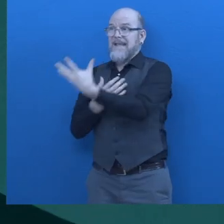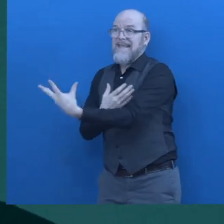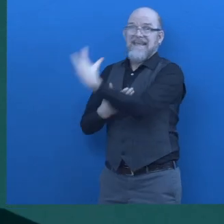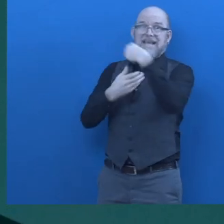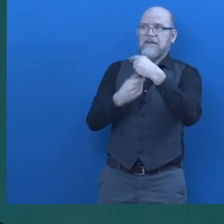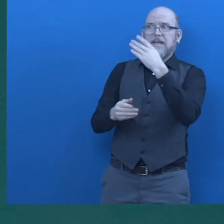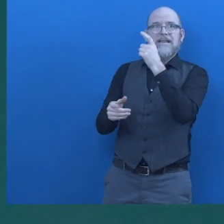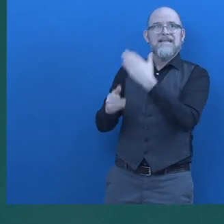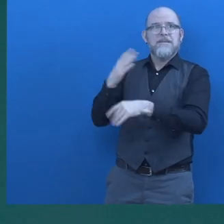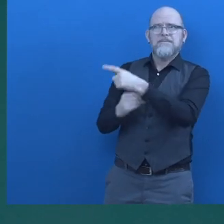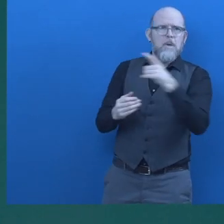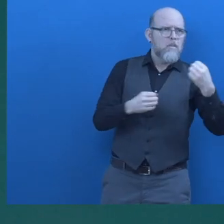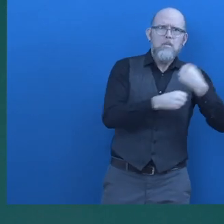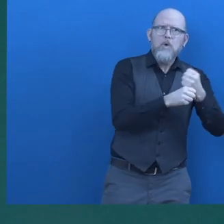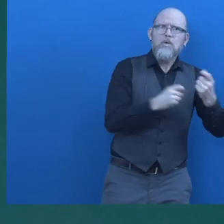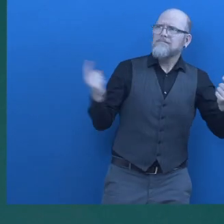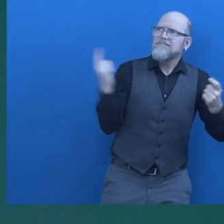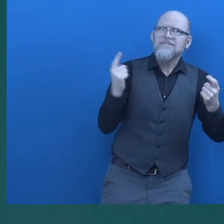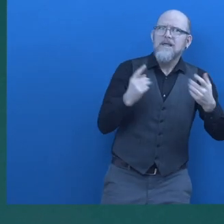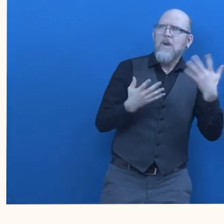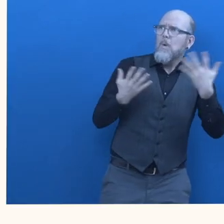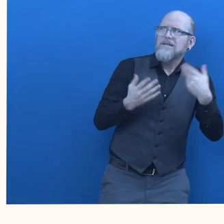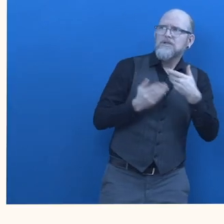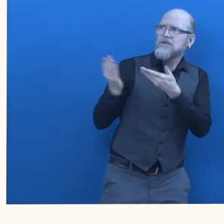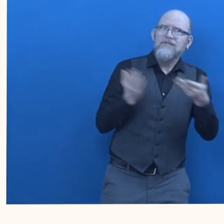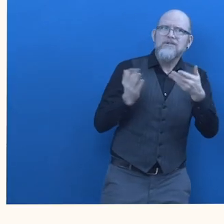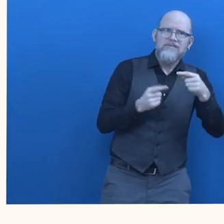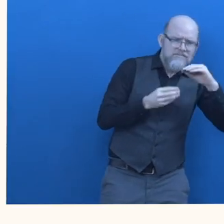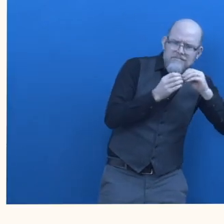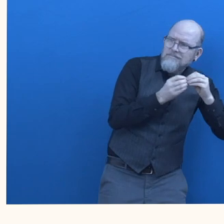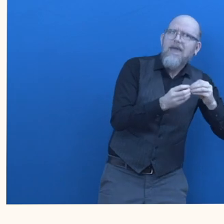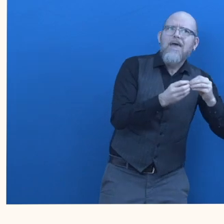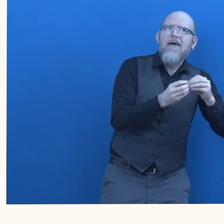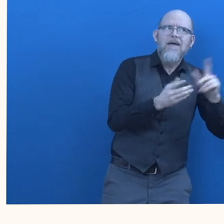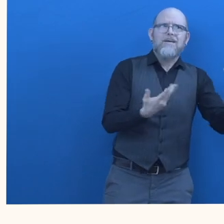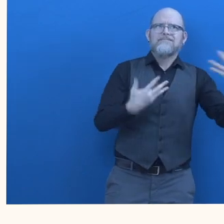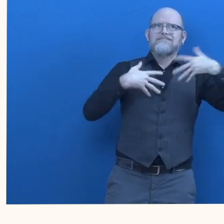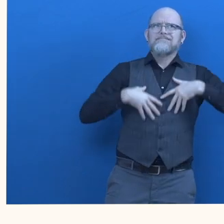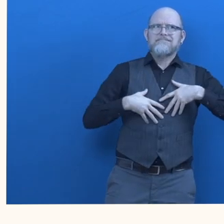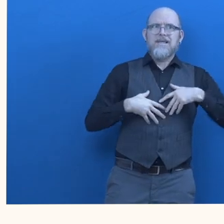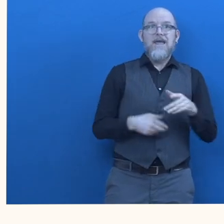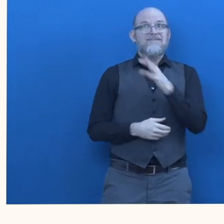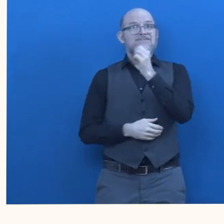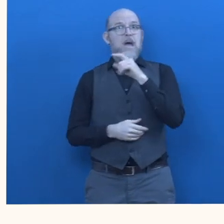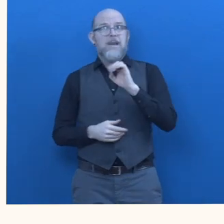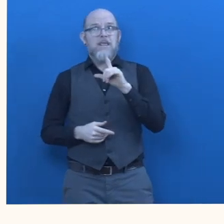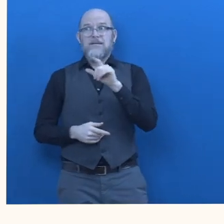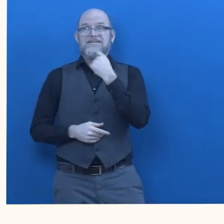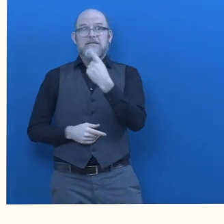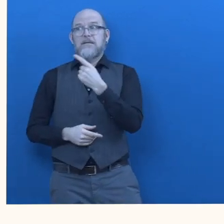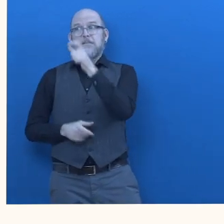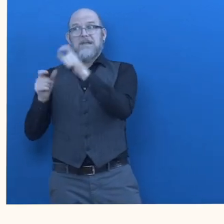process of creating products and services fable believes that people with disabilities should be able to fully